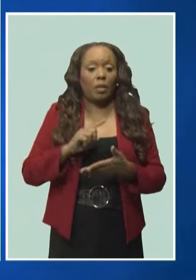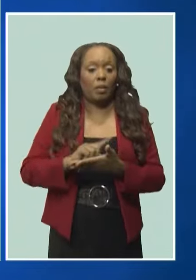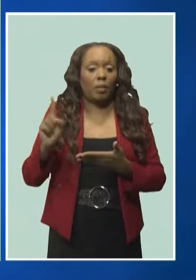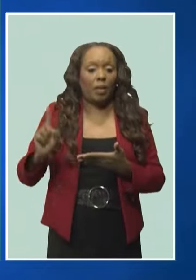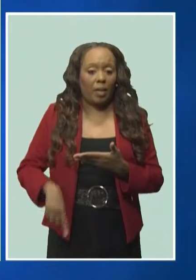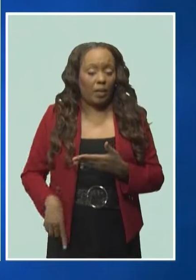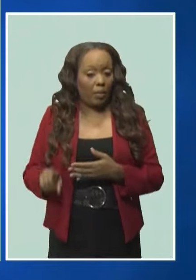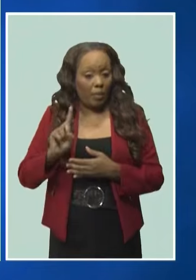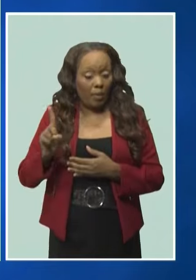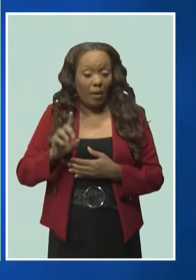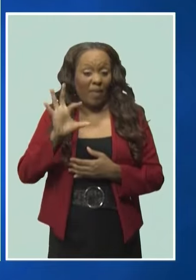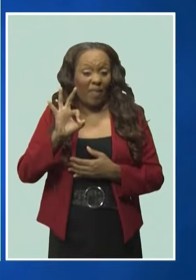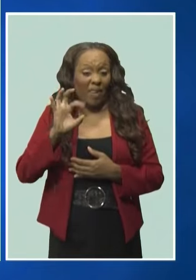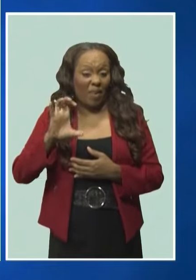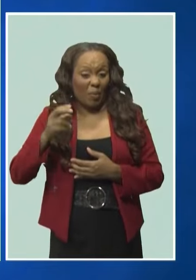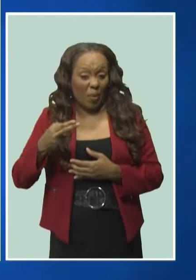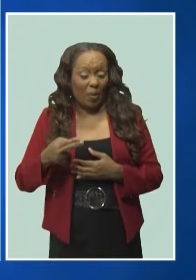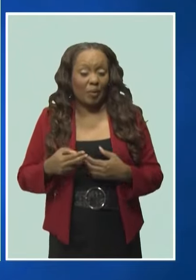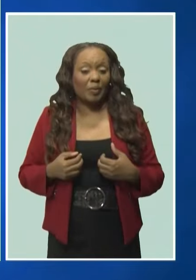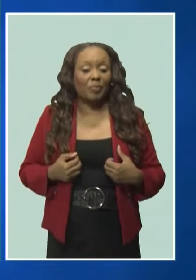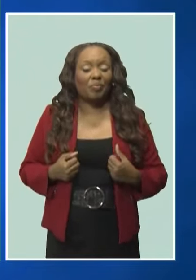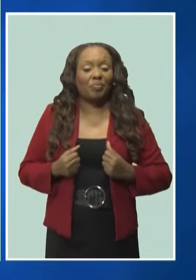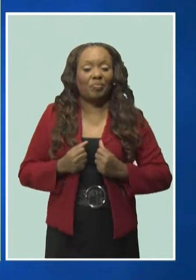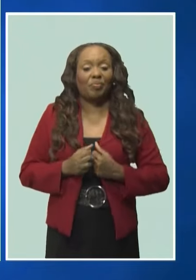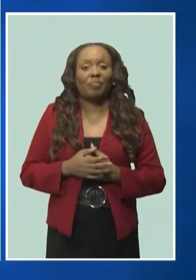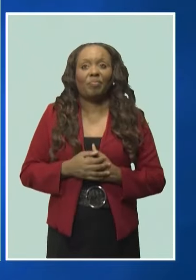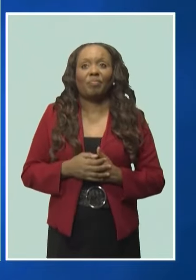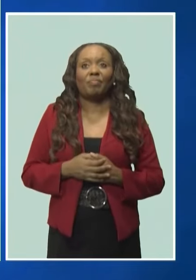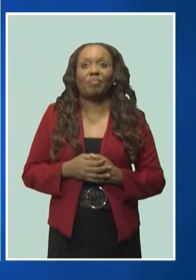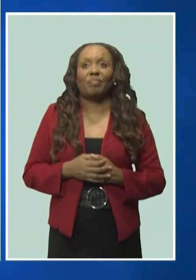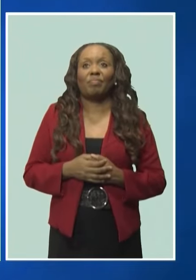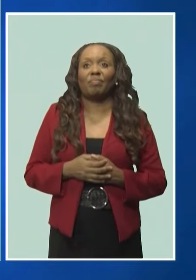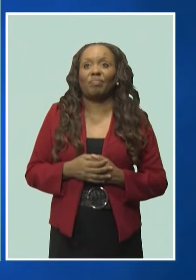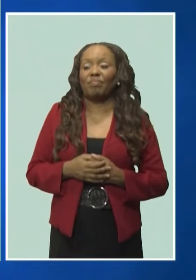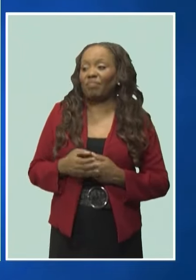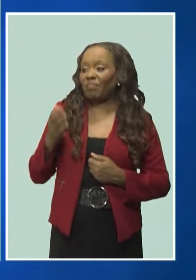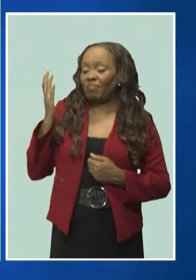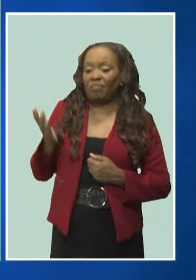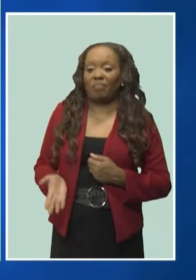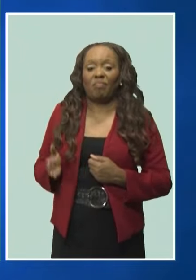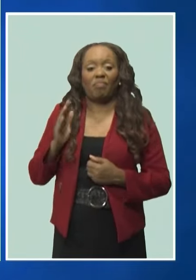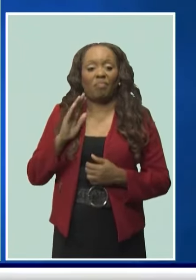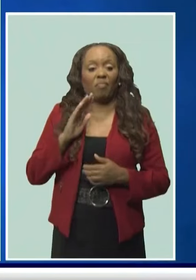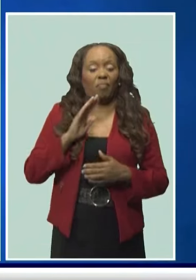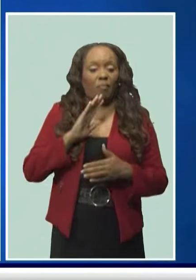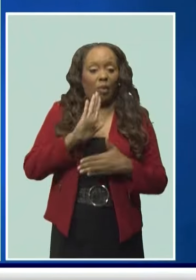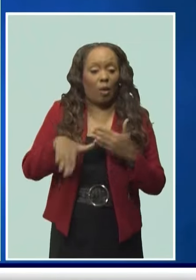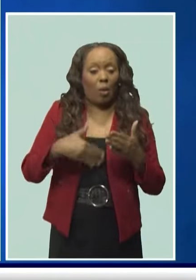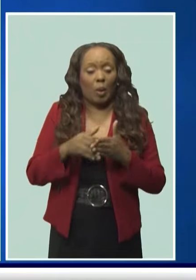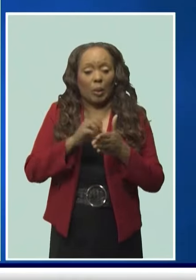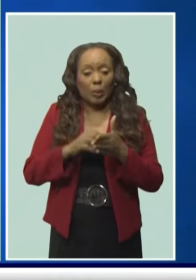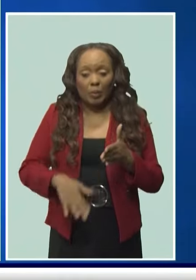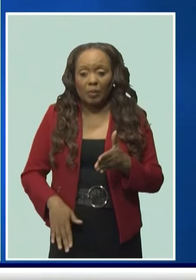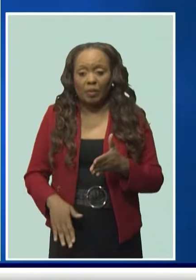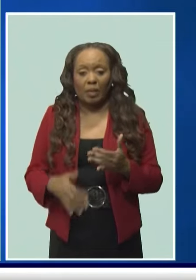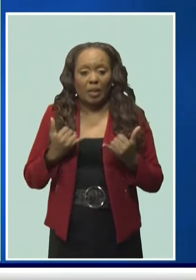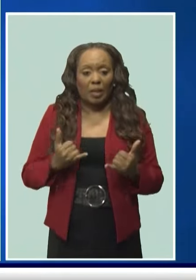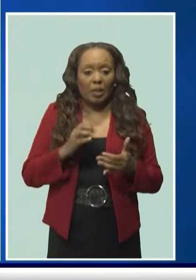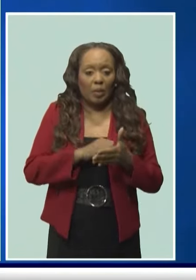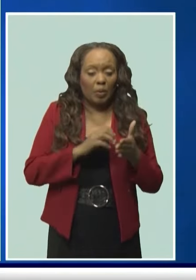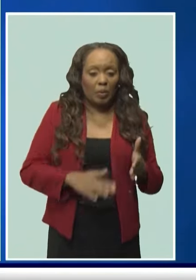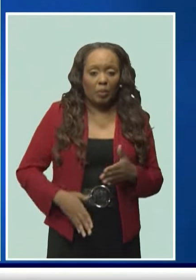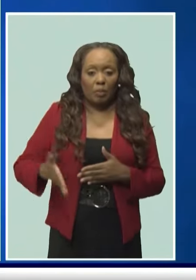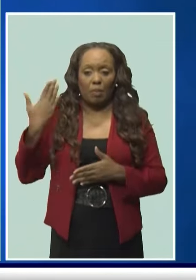Colombo Hall. This platform has brought together students, past and present,